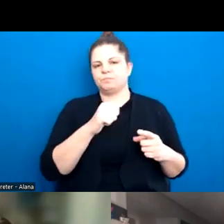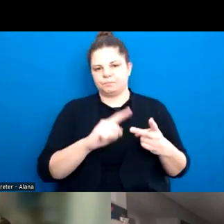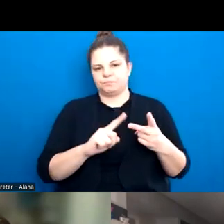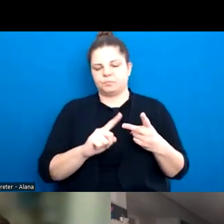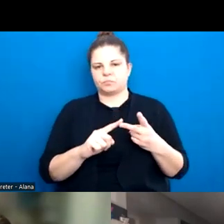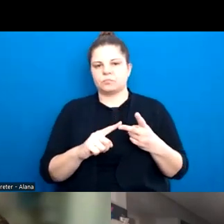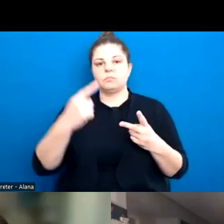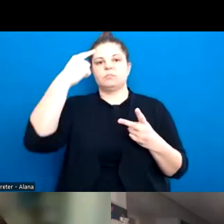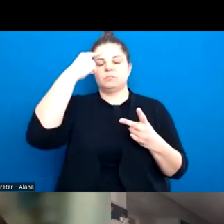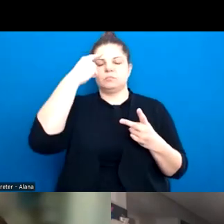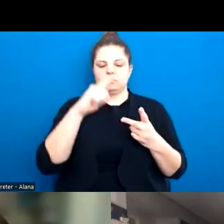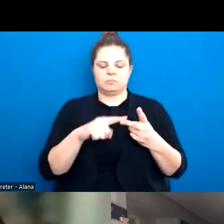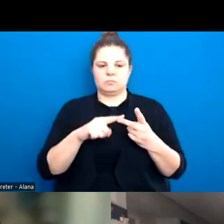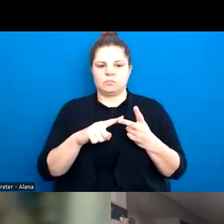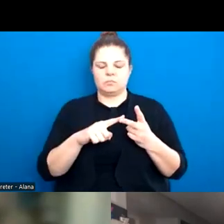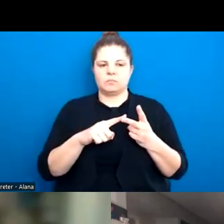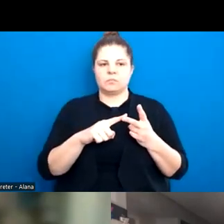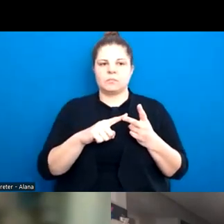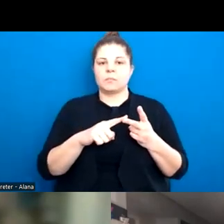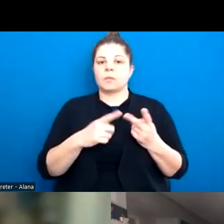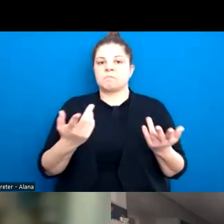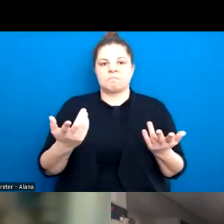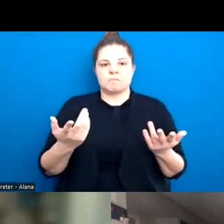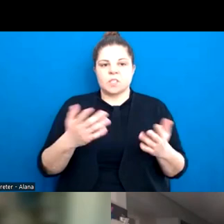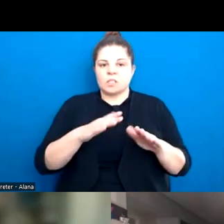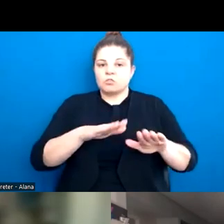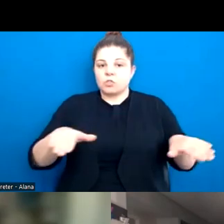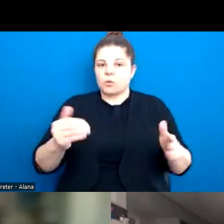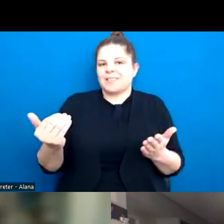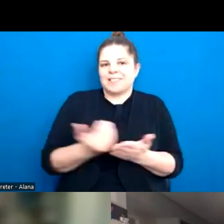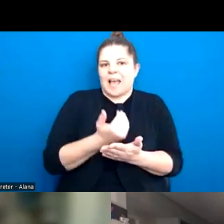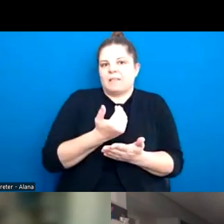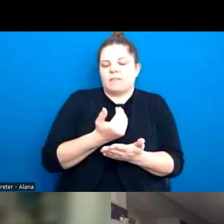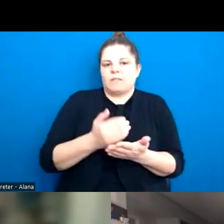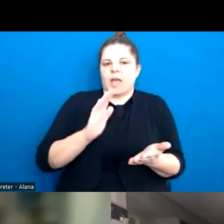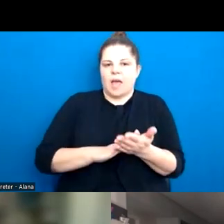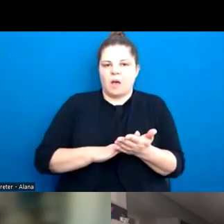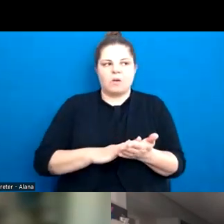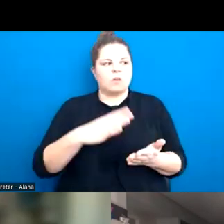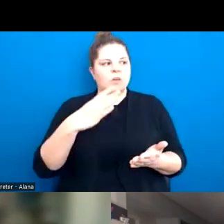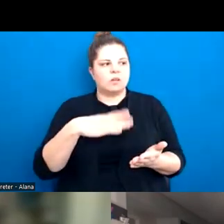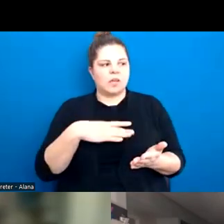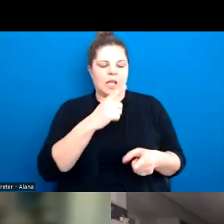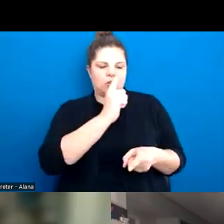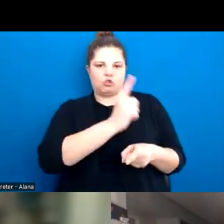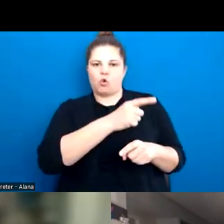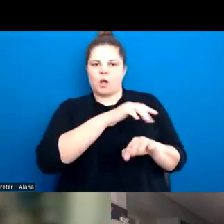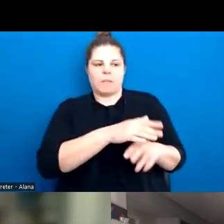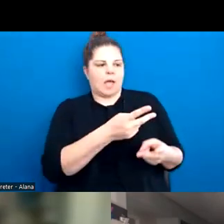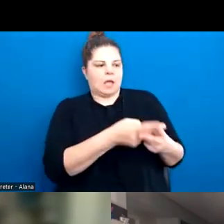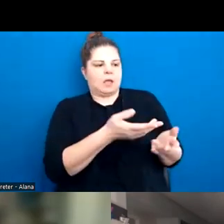this whole, how do we keep our children safe? How do we have more than just one conversation with them about consent?